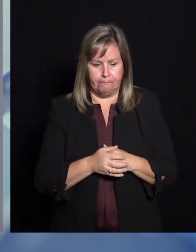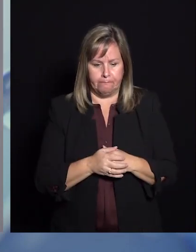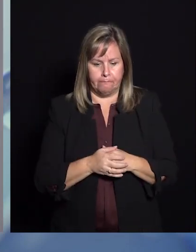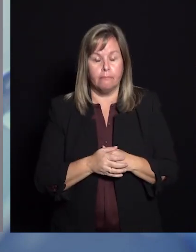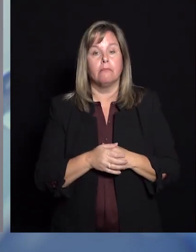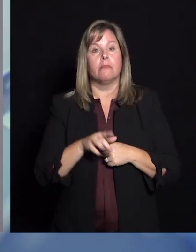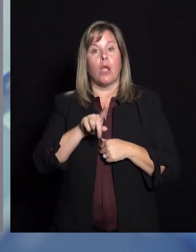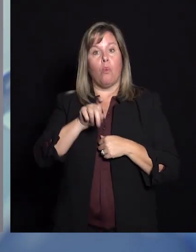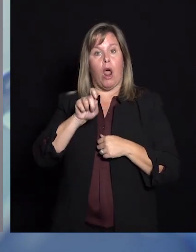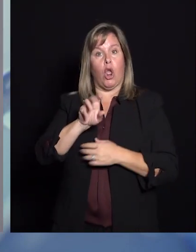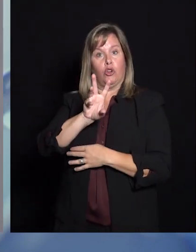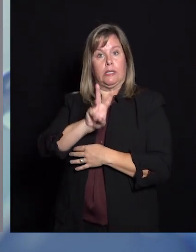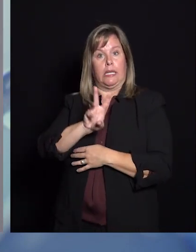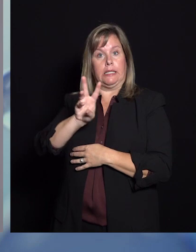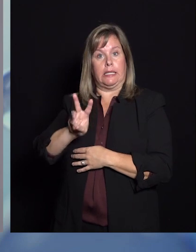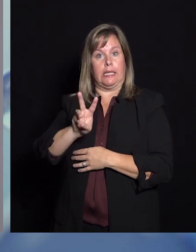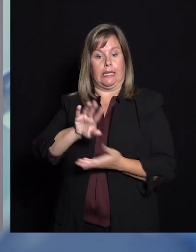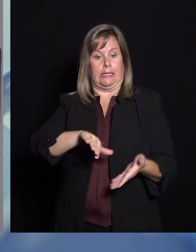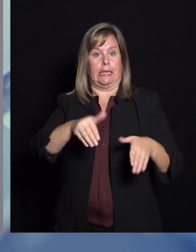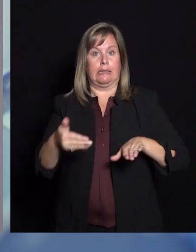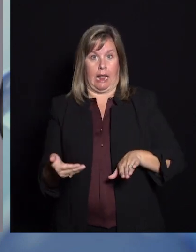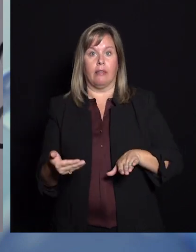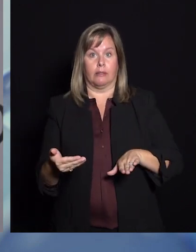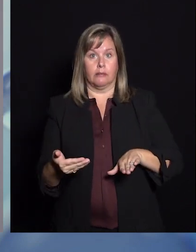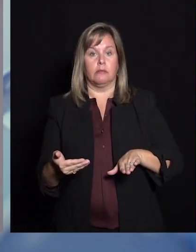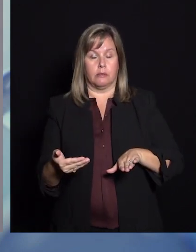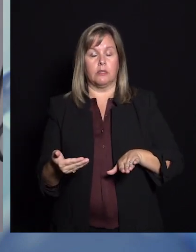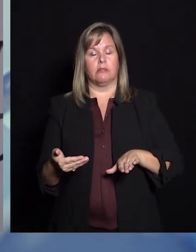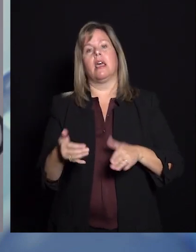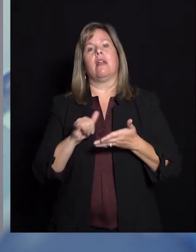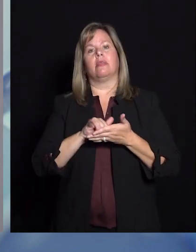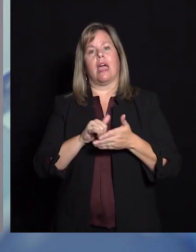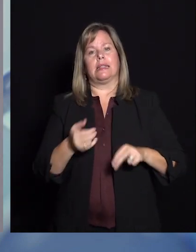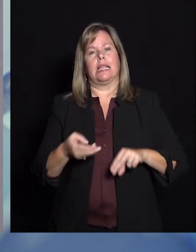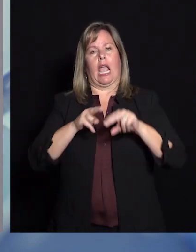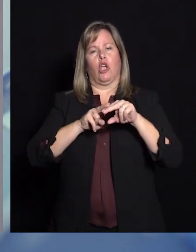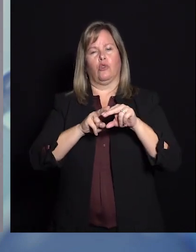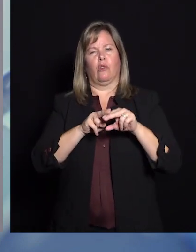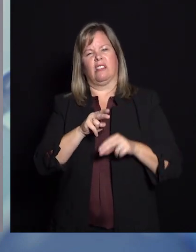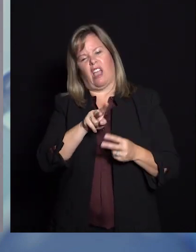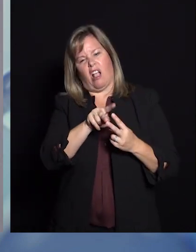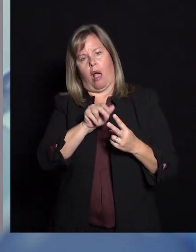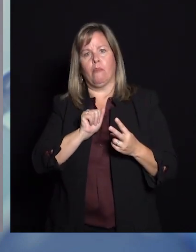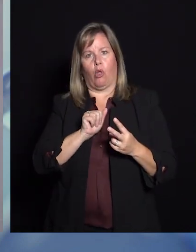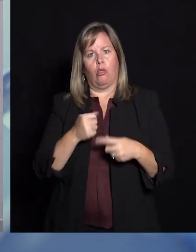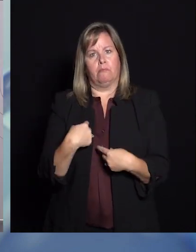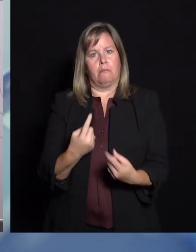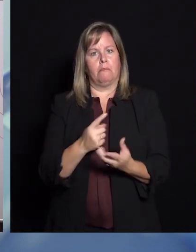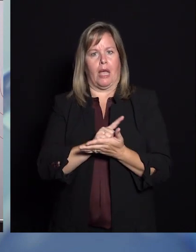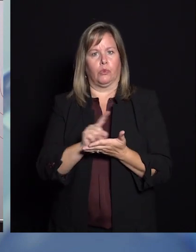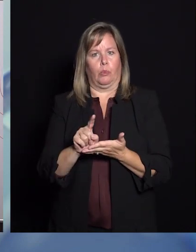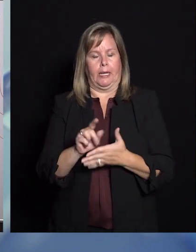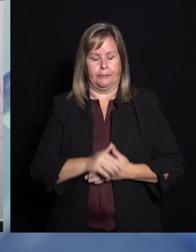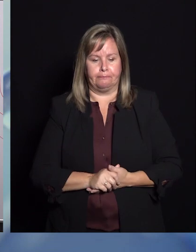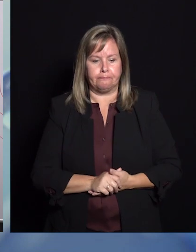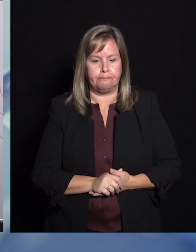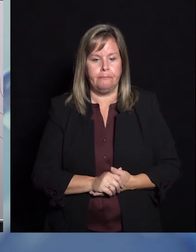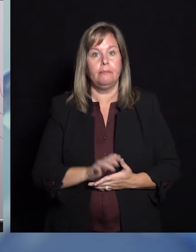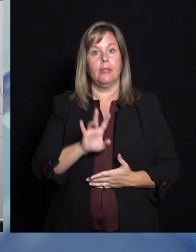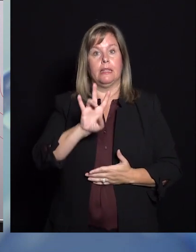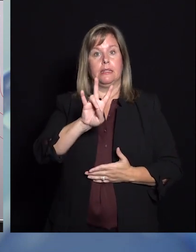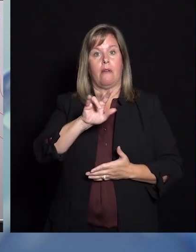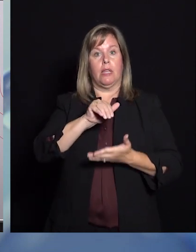We're at 166 deaths as of today in Kent County. That's an increase of a couple over the past week and